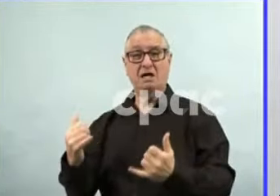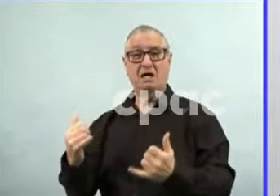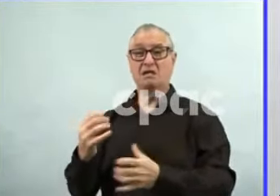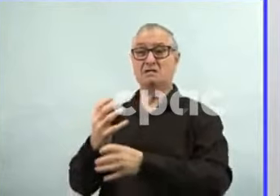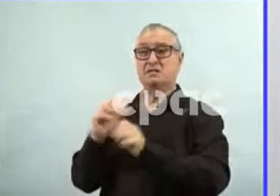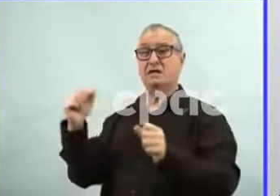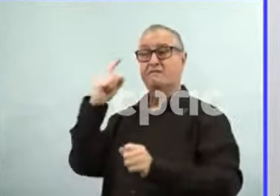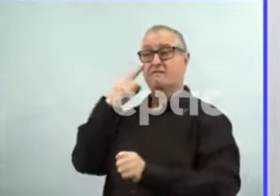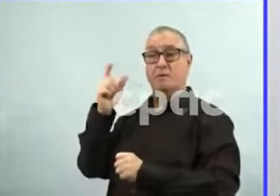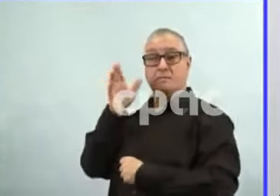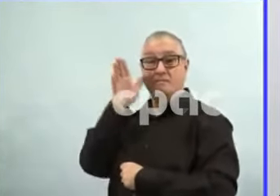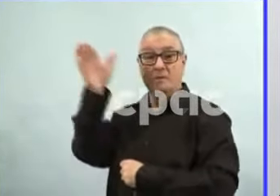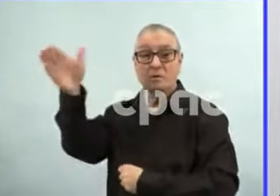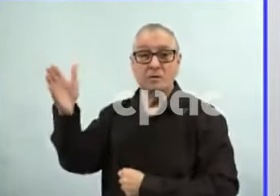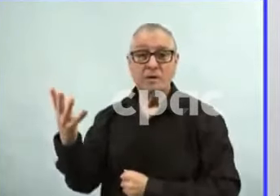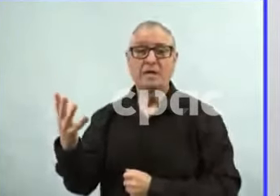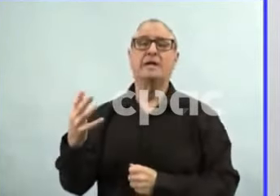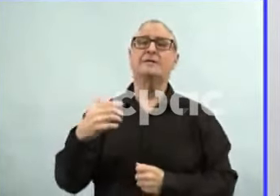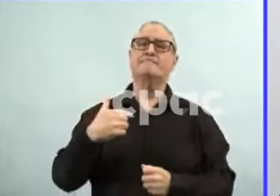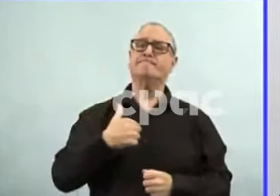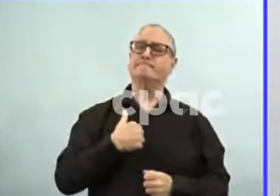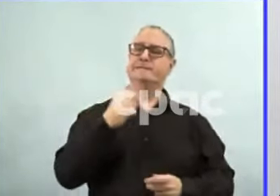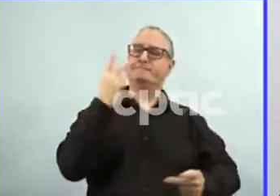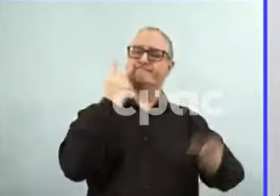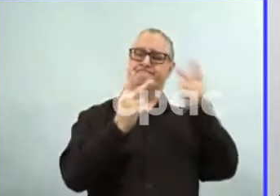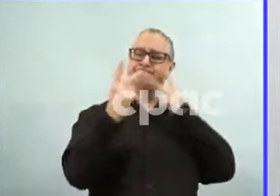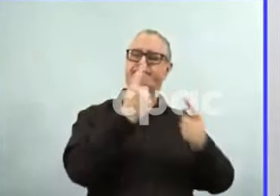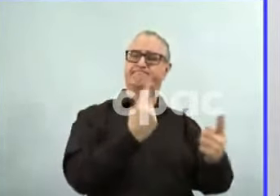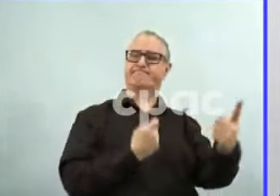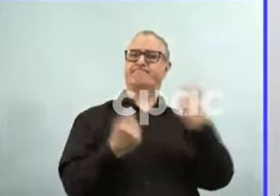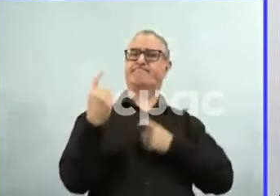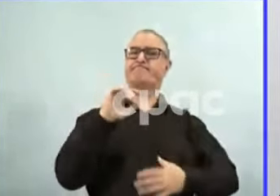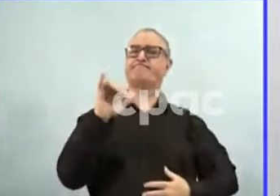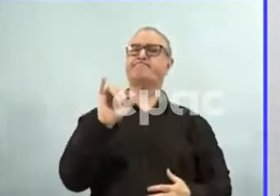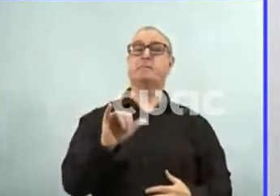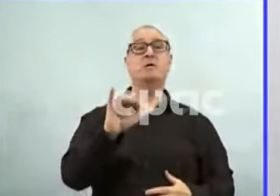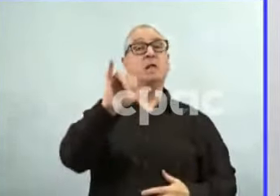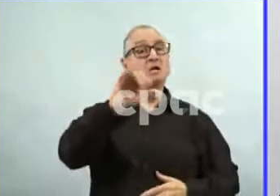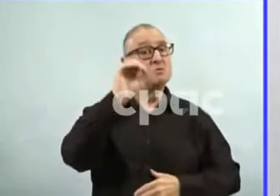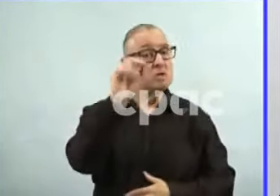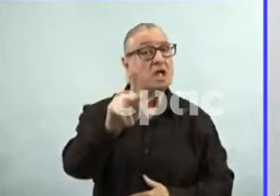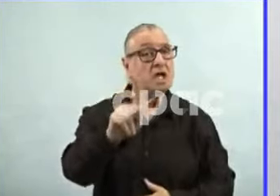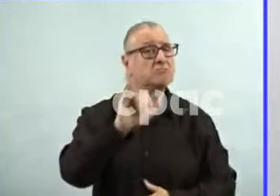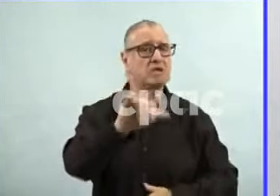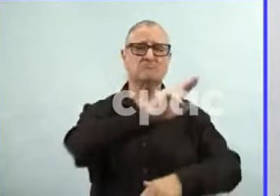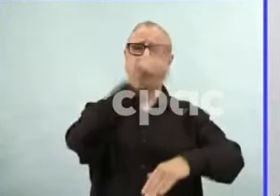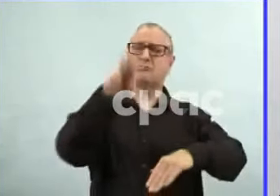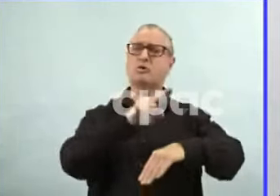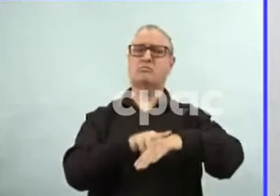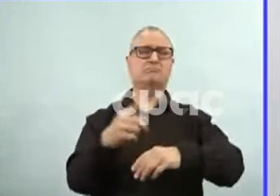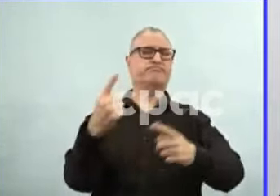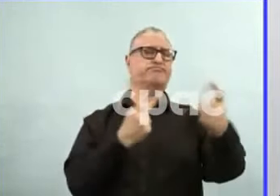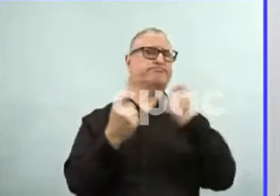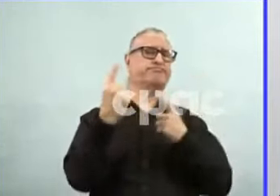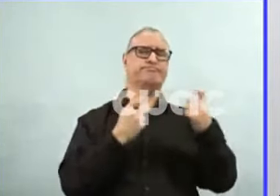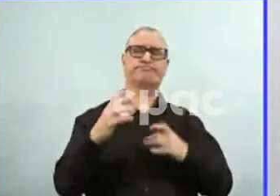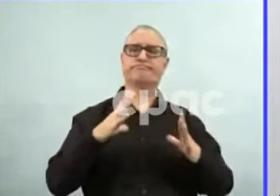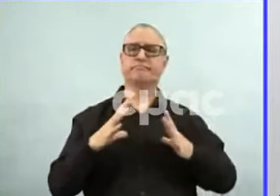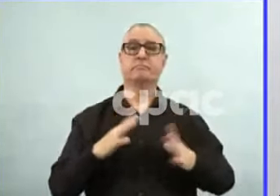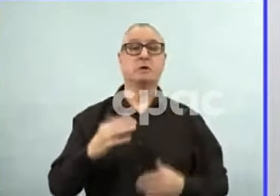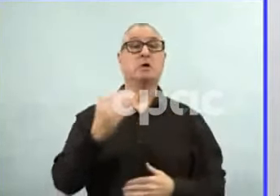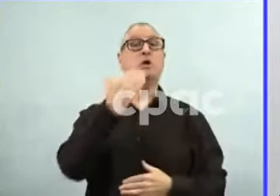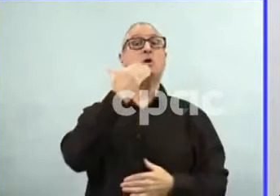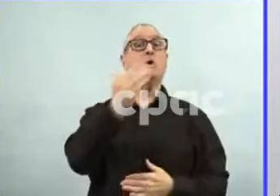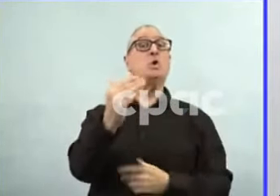It is normal to have questions. The good news is that scientists have been testing the COVID-19 vaccine since